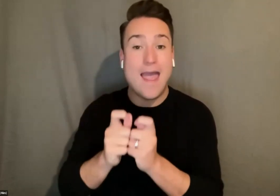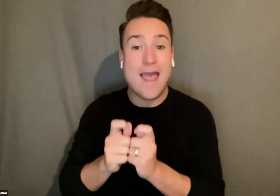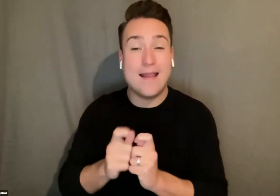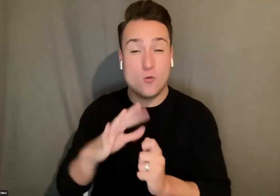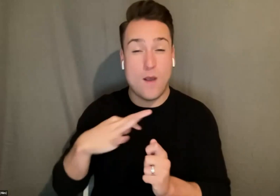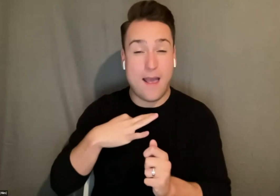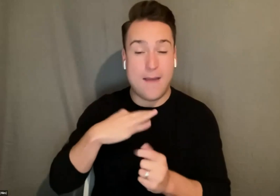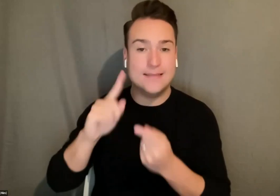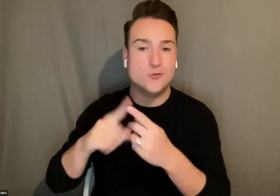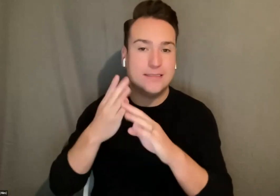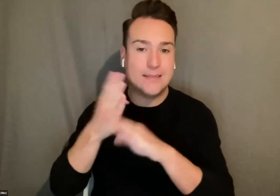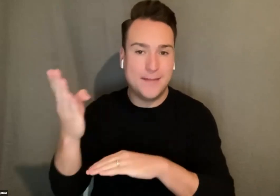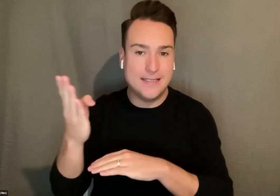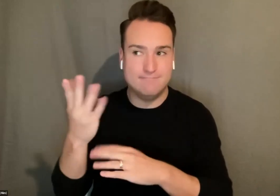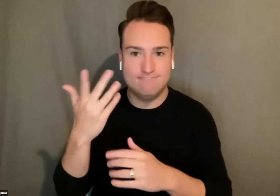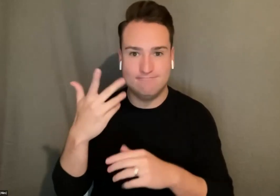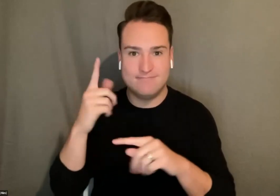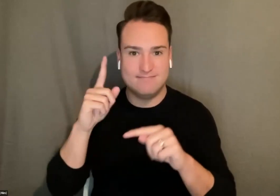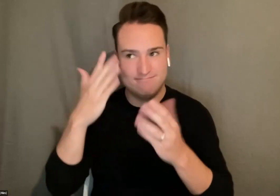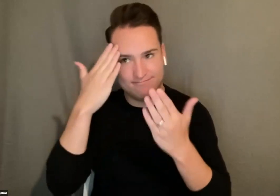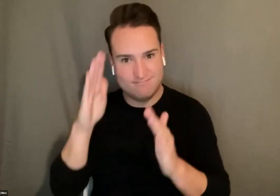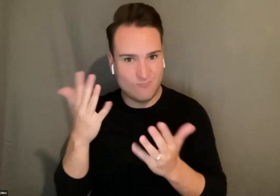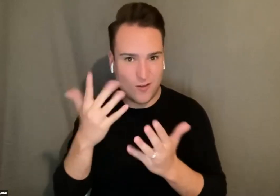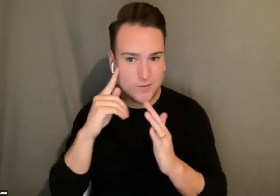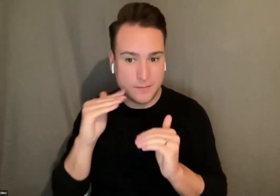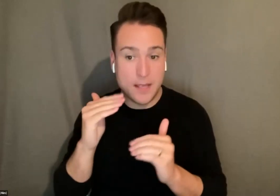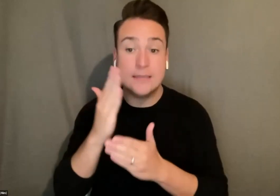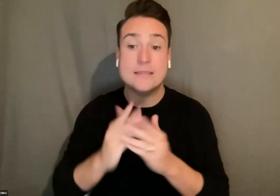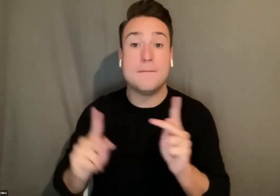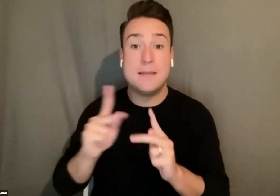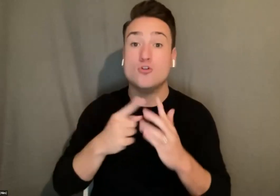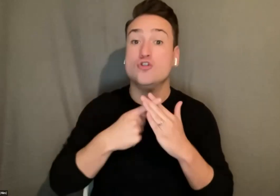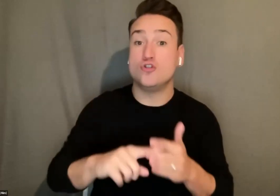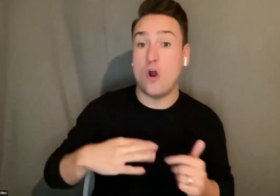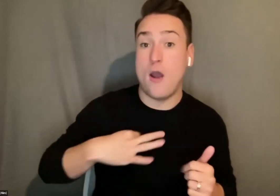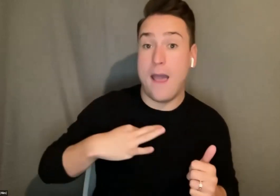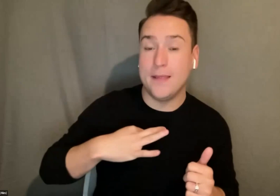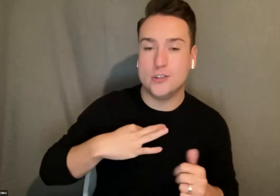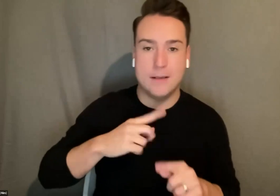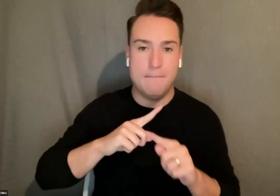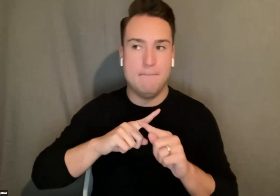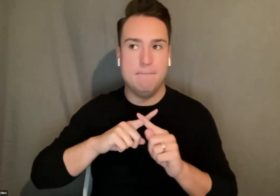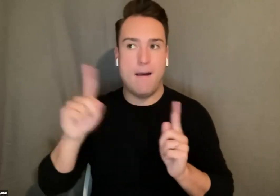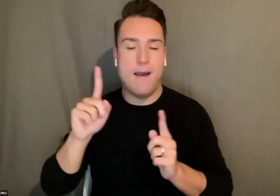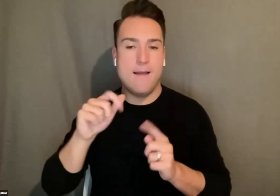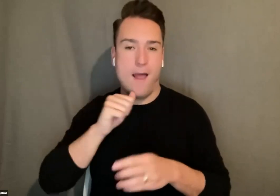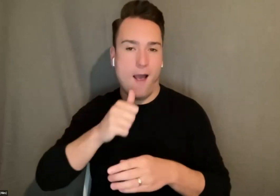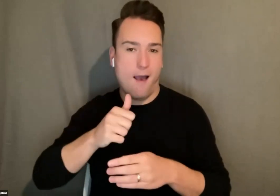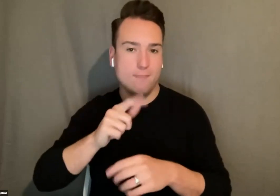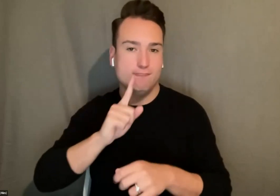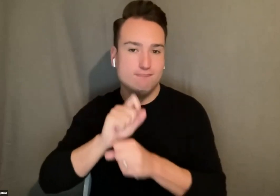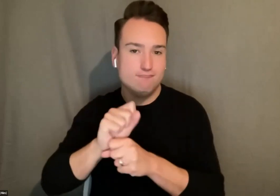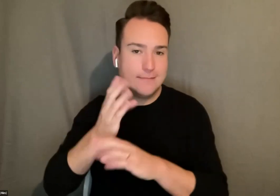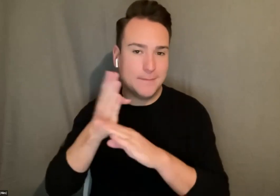submit it's really hard for us to gauge folks start applications and don't finish them uh so that's sort of the best I can give you um